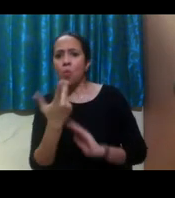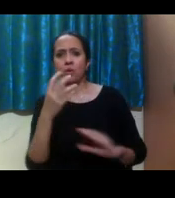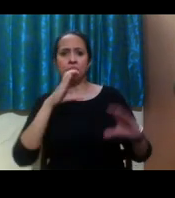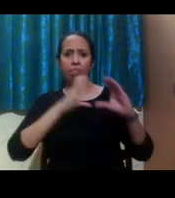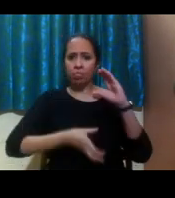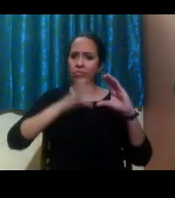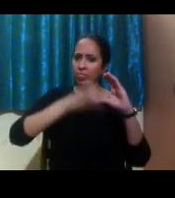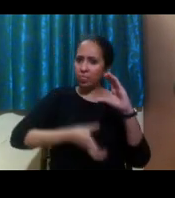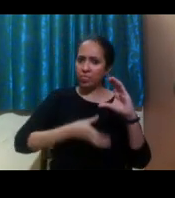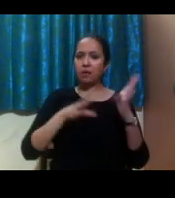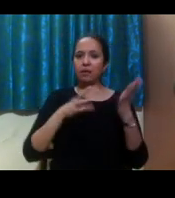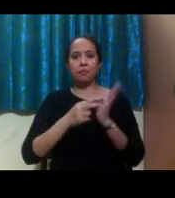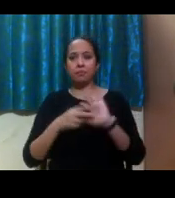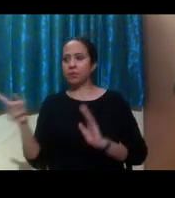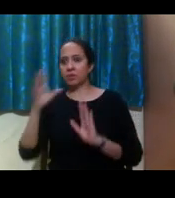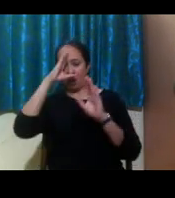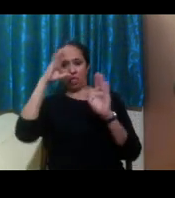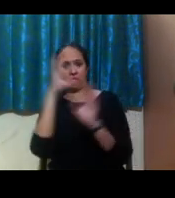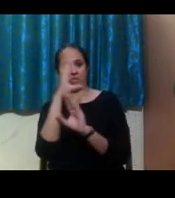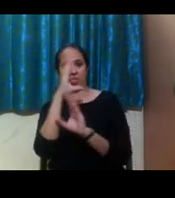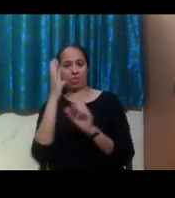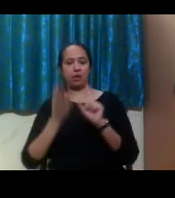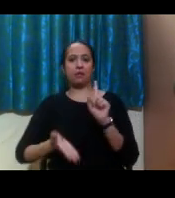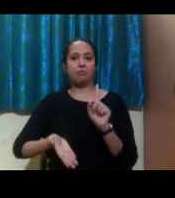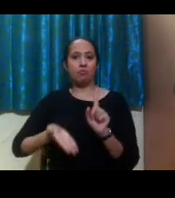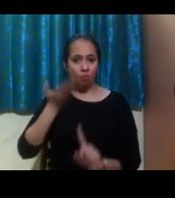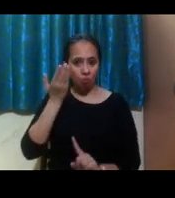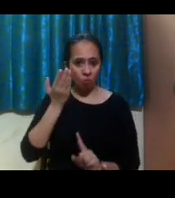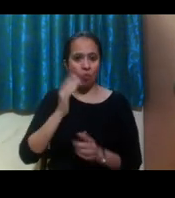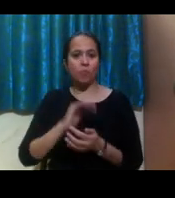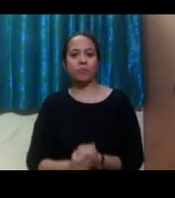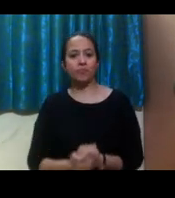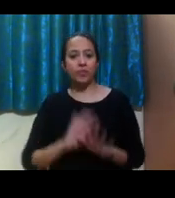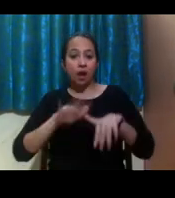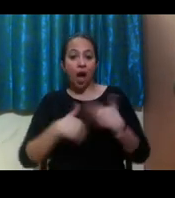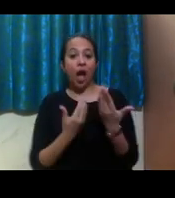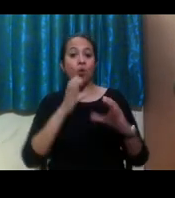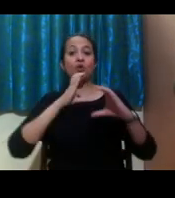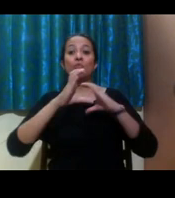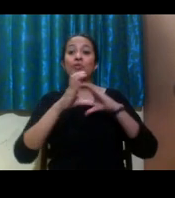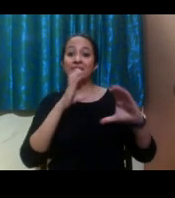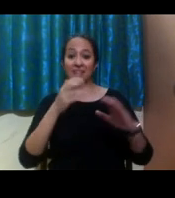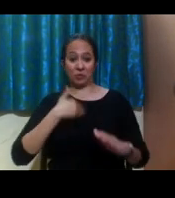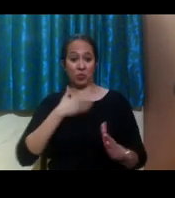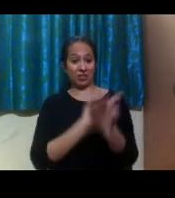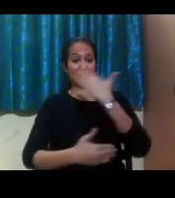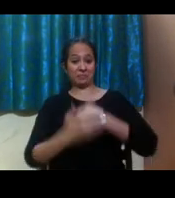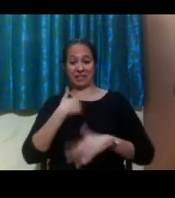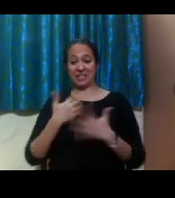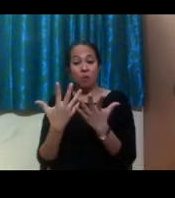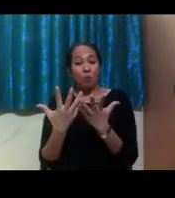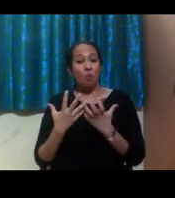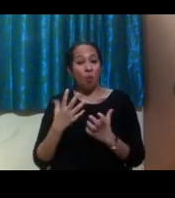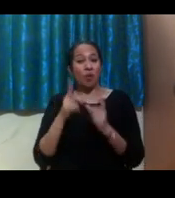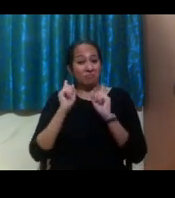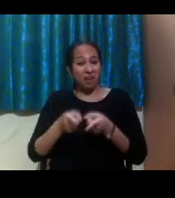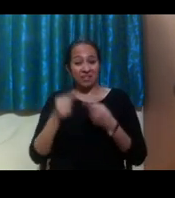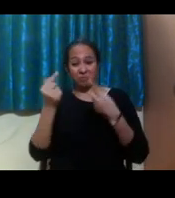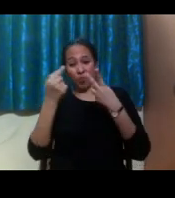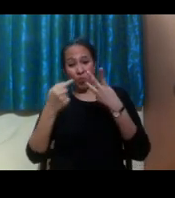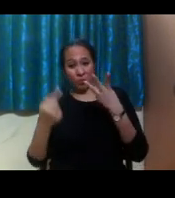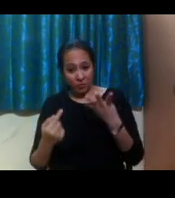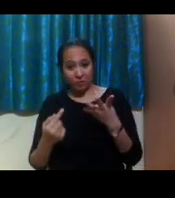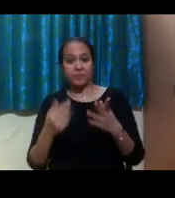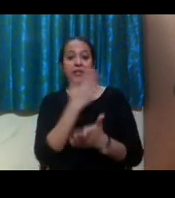know, the disability office,